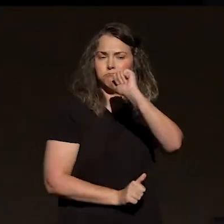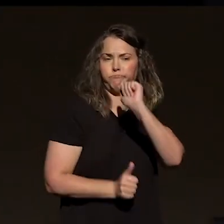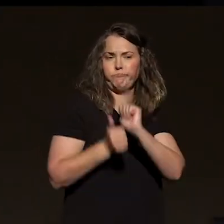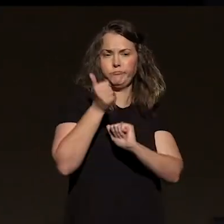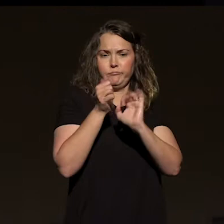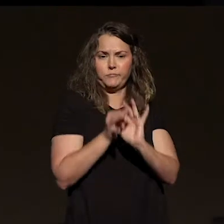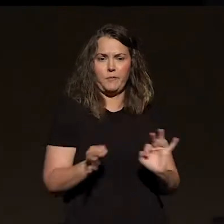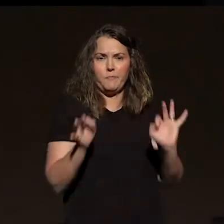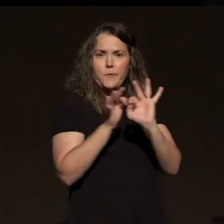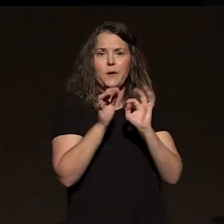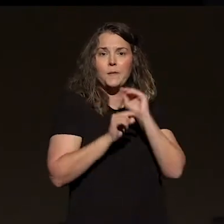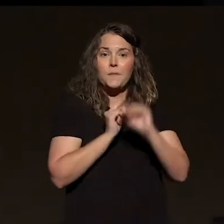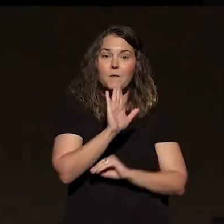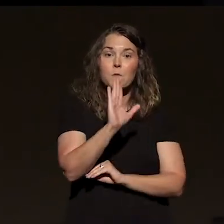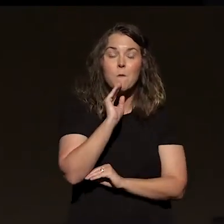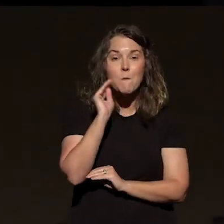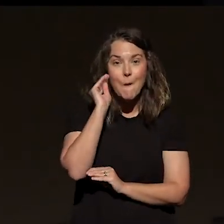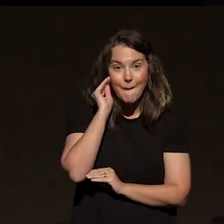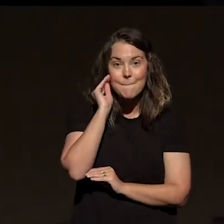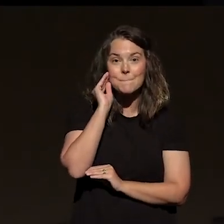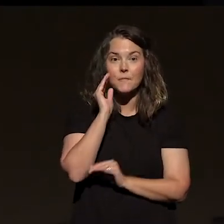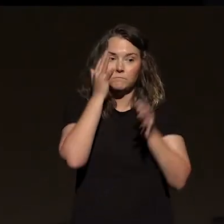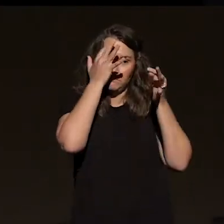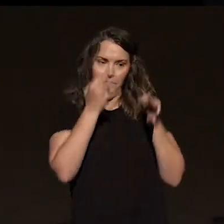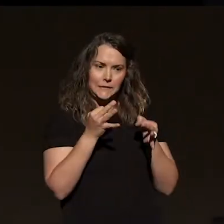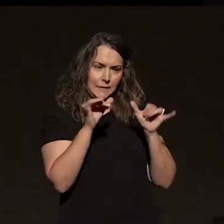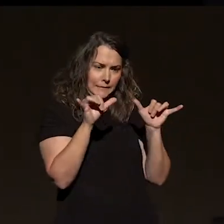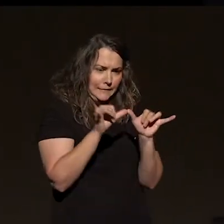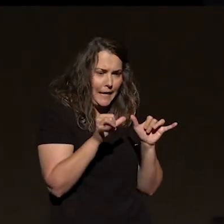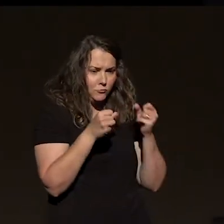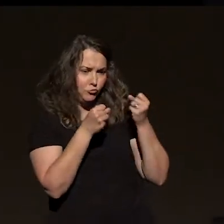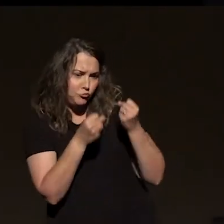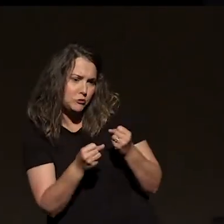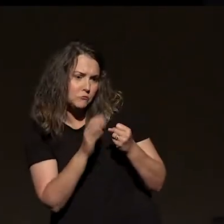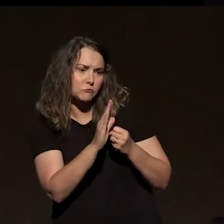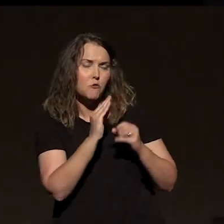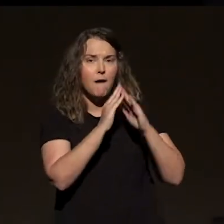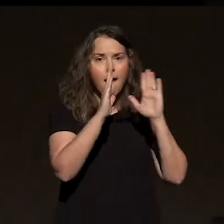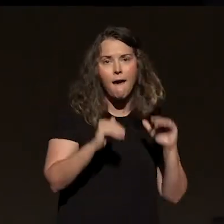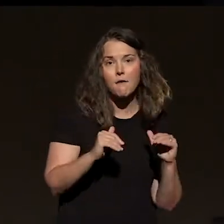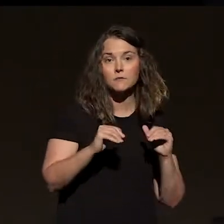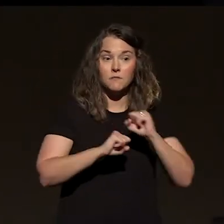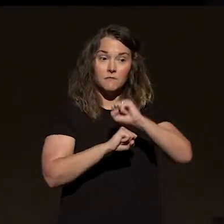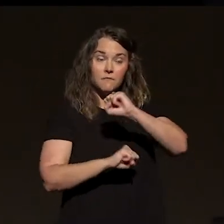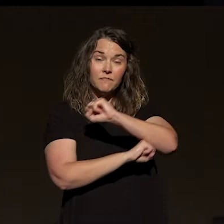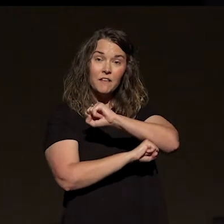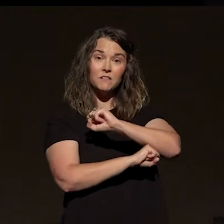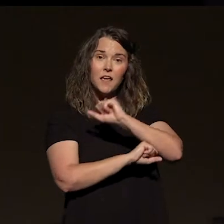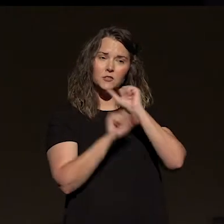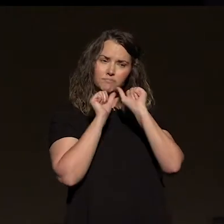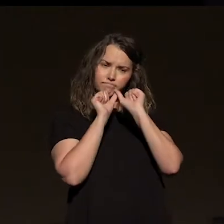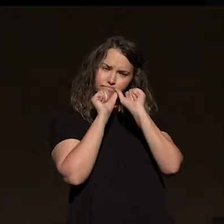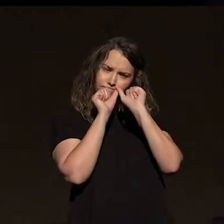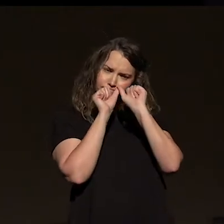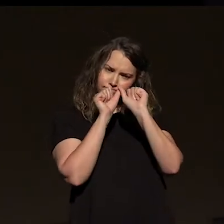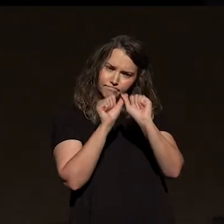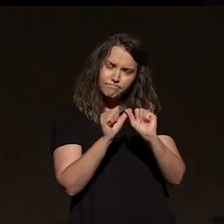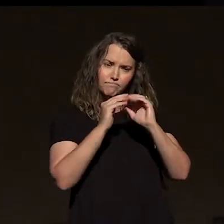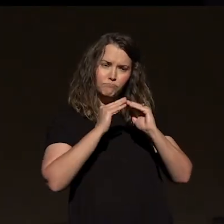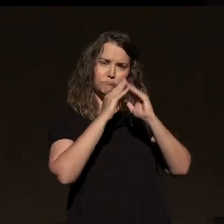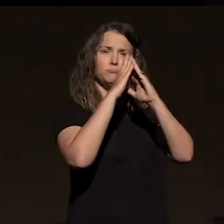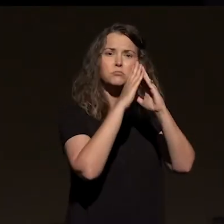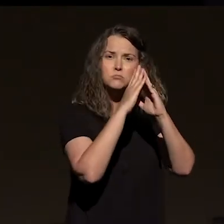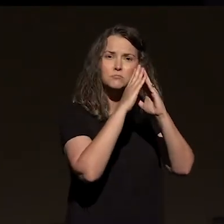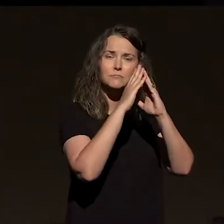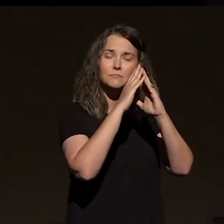your house. Your foundation determines the size and the strength of your house. Your foundation literally holds your house together,